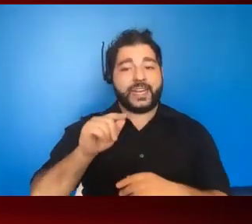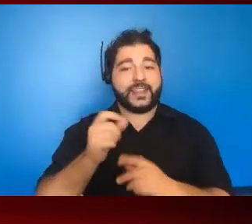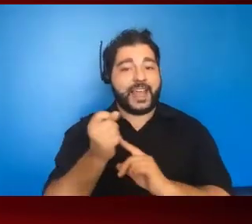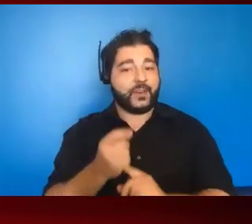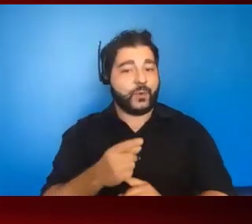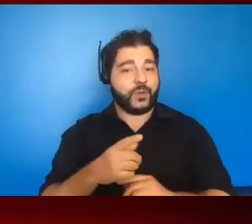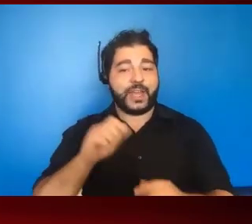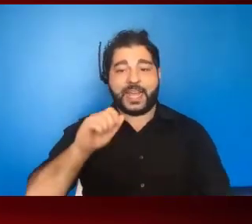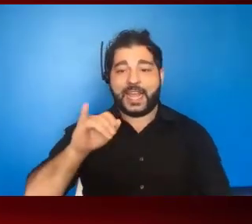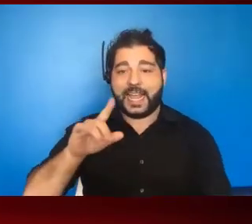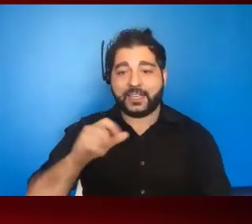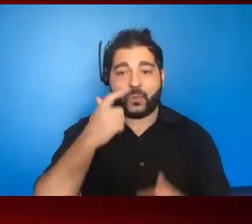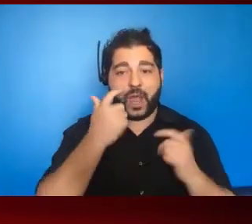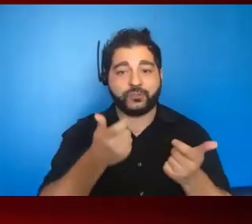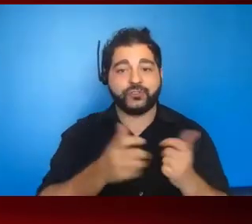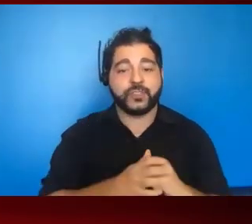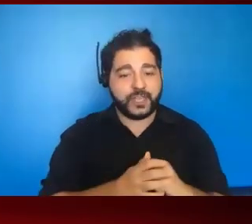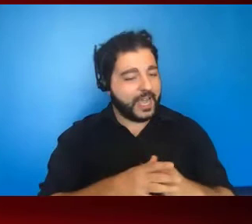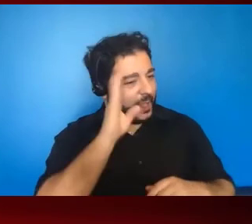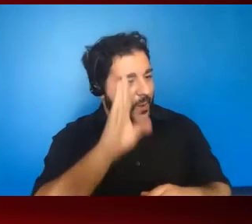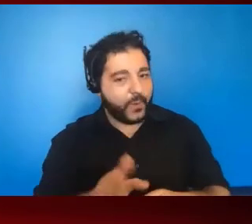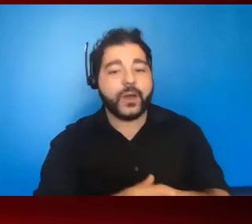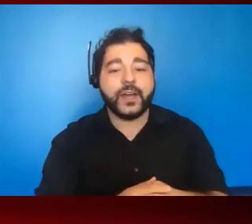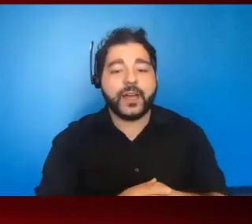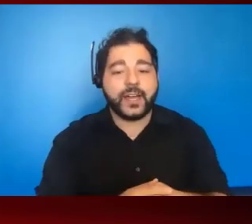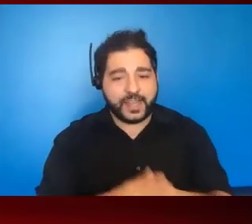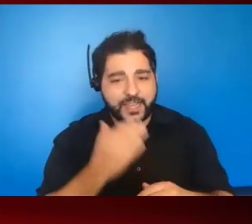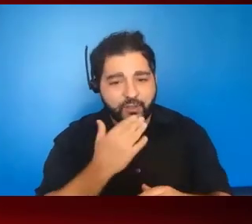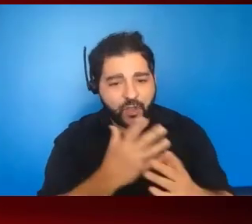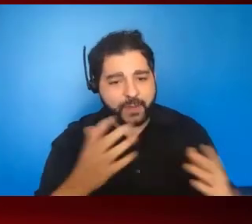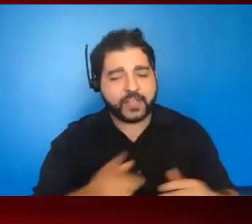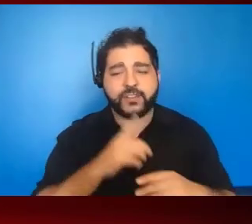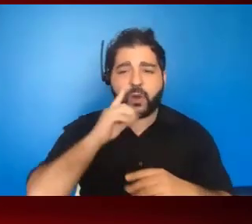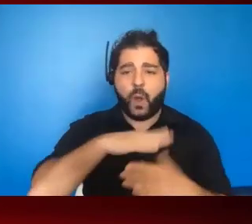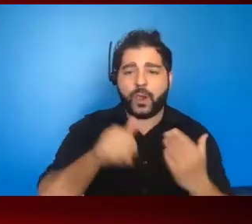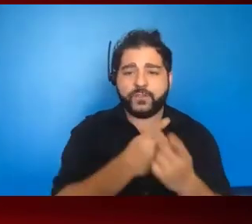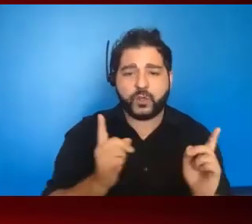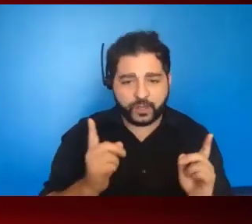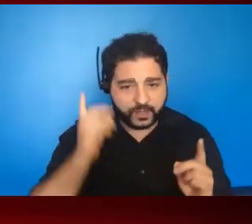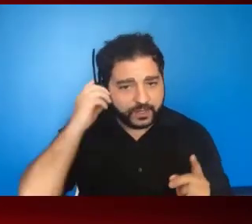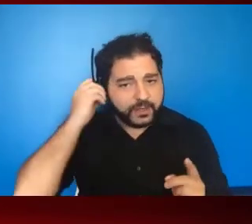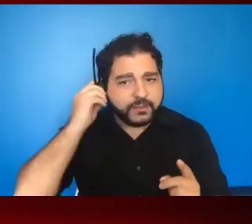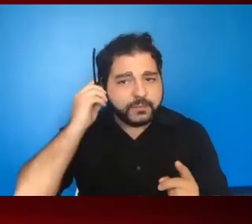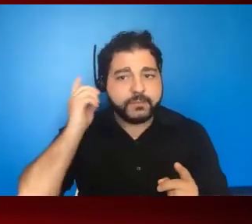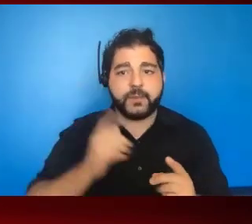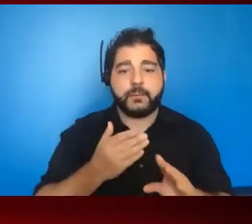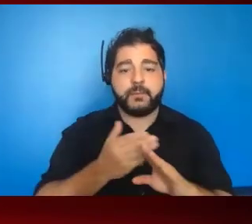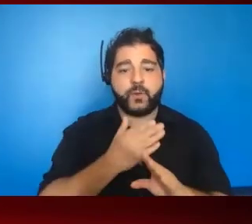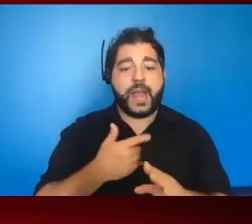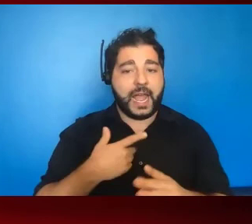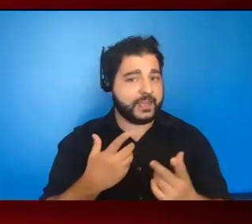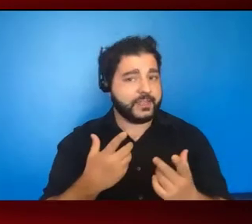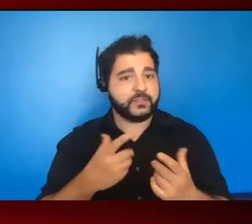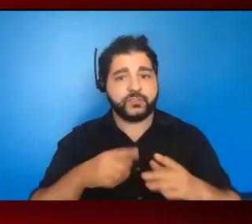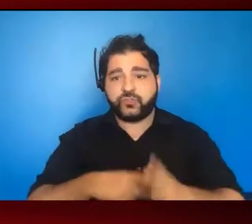Oh, thank you so much for that introduction. Jesse and all the other speakers, thank you so much. Before I even put my slides up, it's such a great